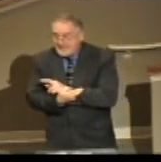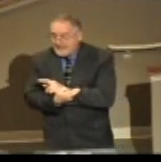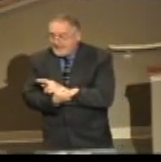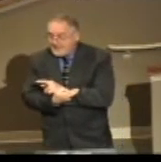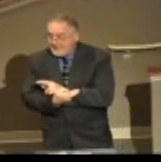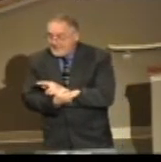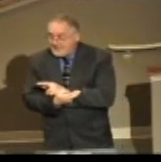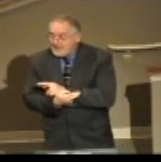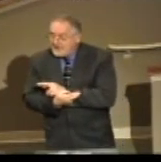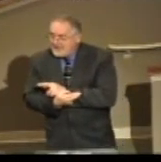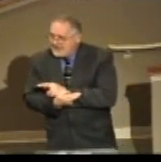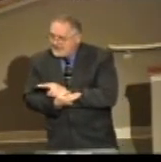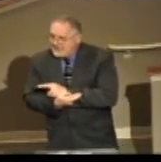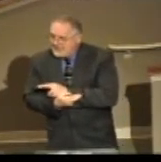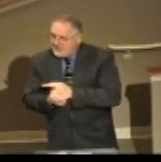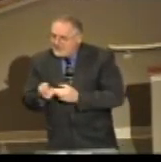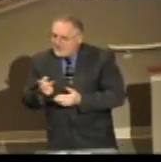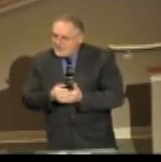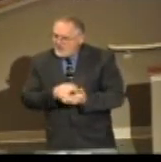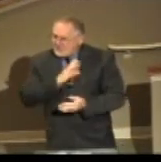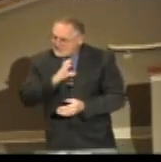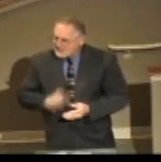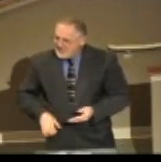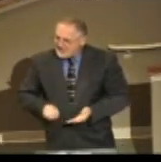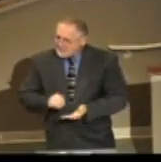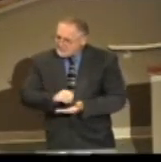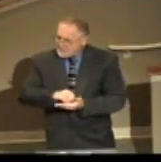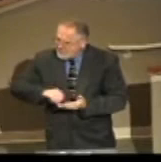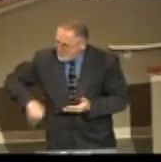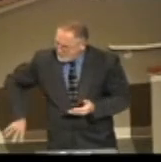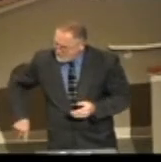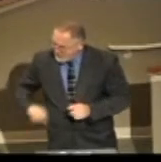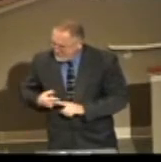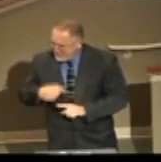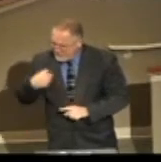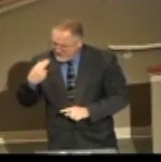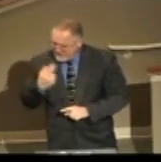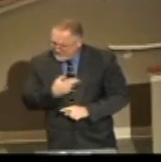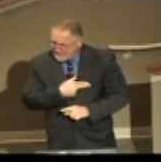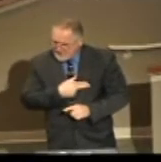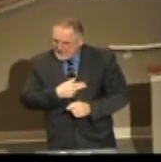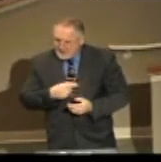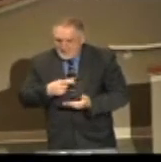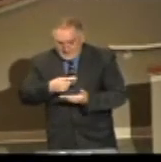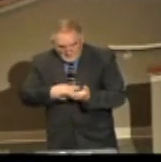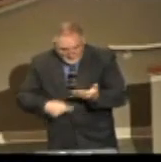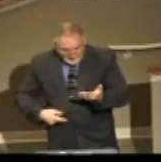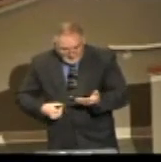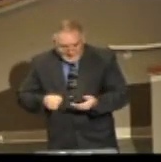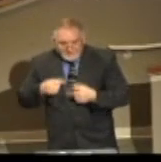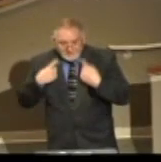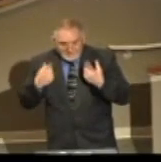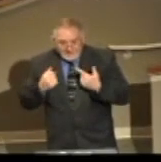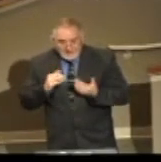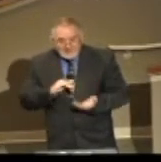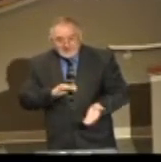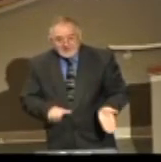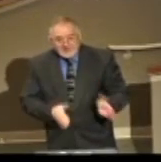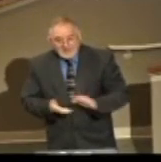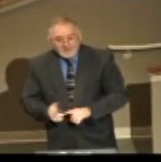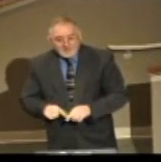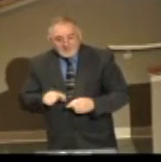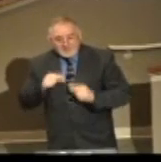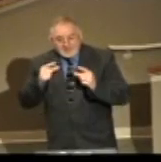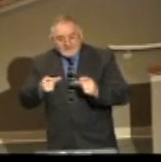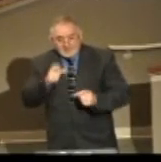What has He removed from us? He's removed from us the penalty of sin. The wages of sin is what? But the gift of God is